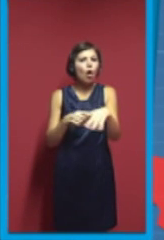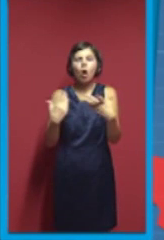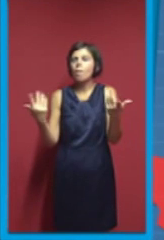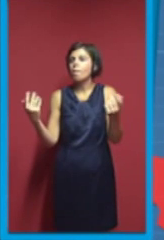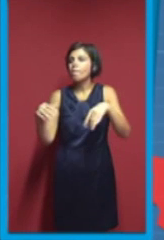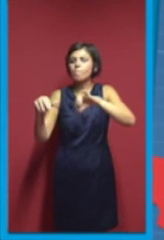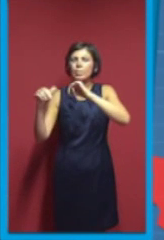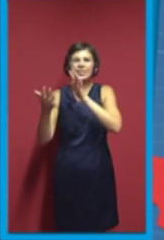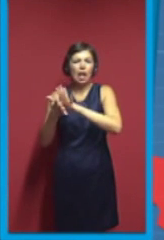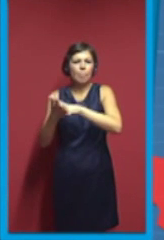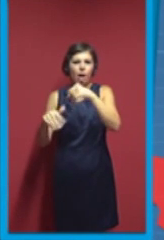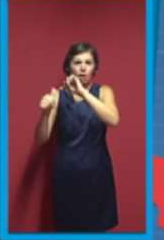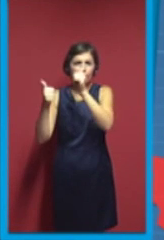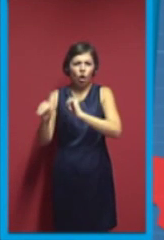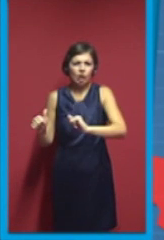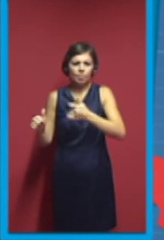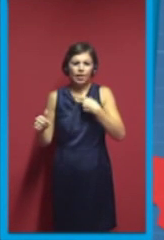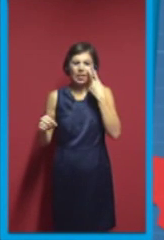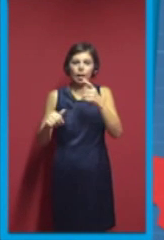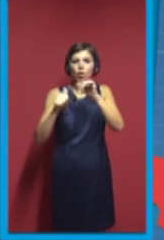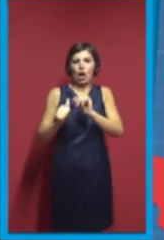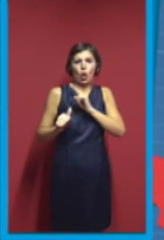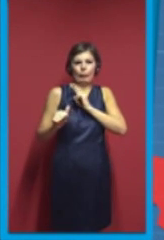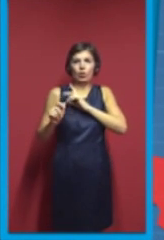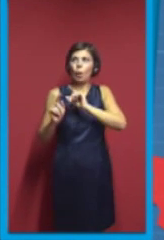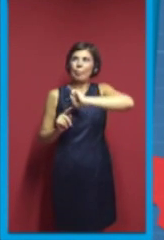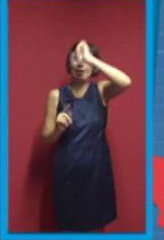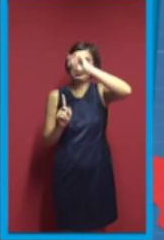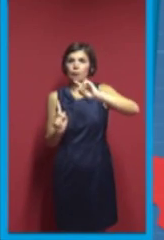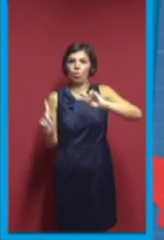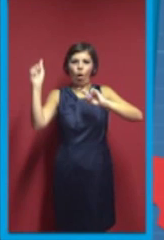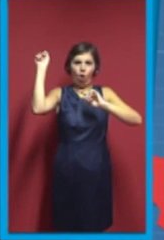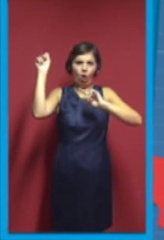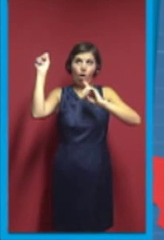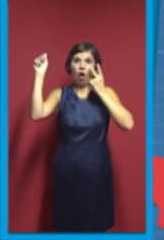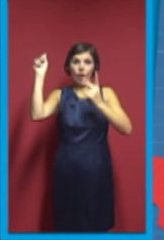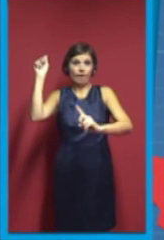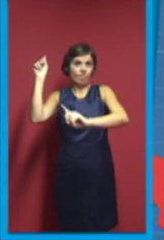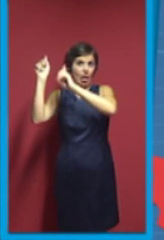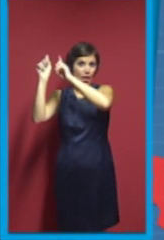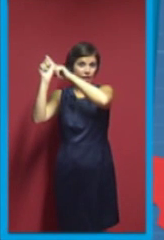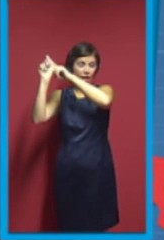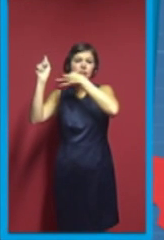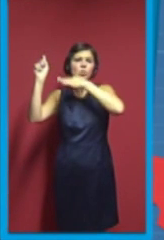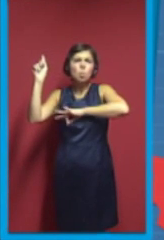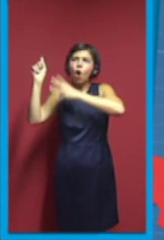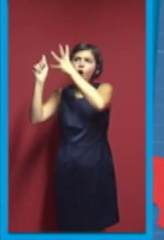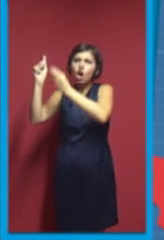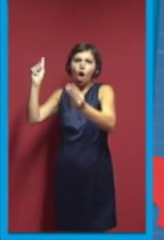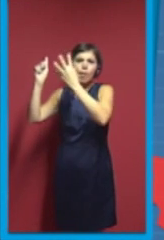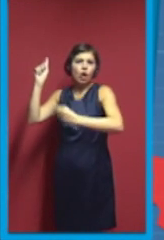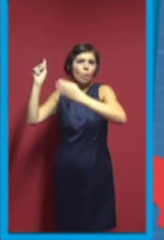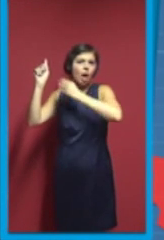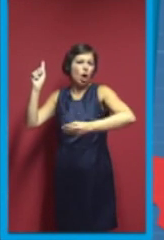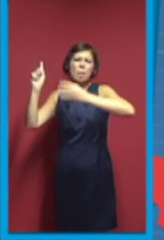over there. And there are, on this two-year-old version, still tens and tens